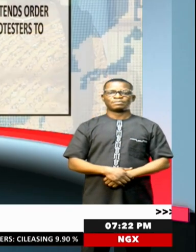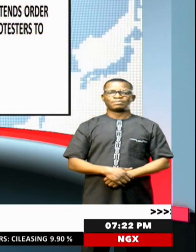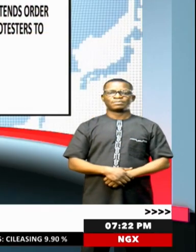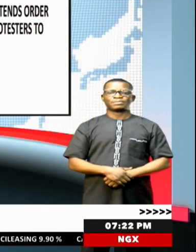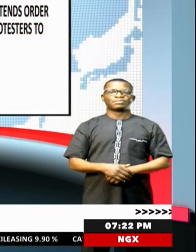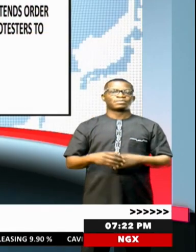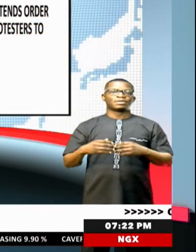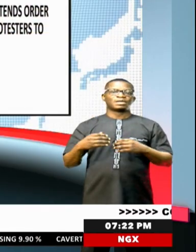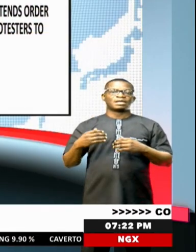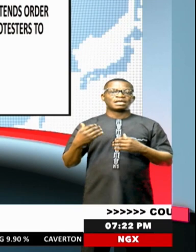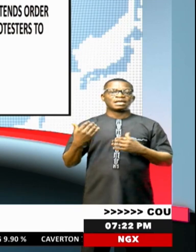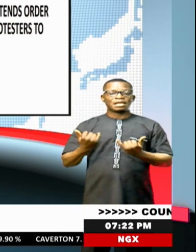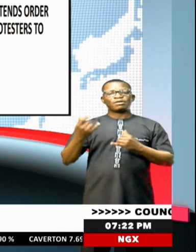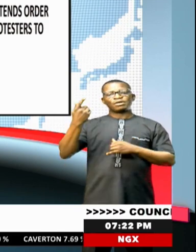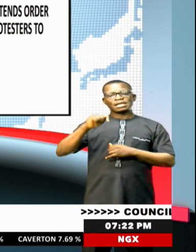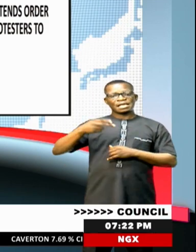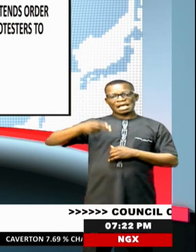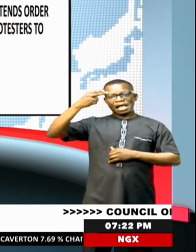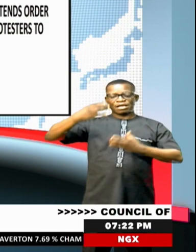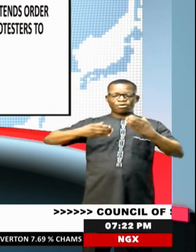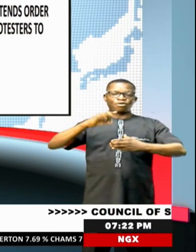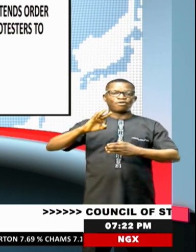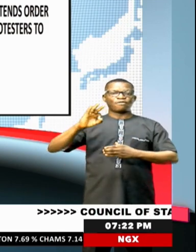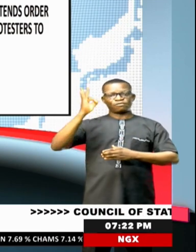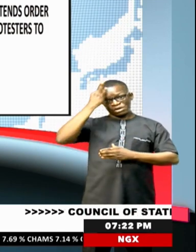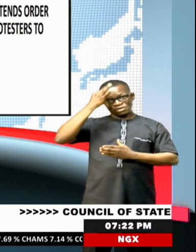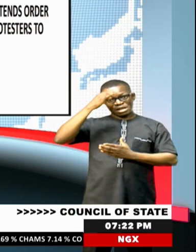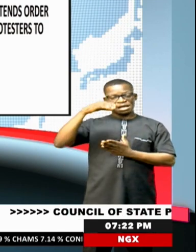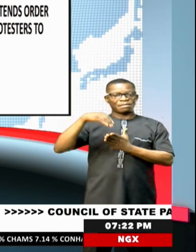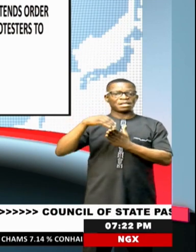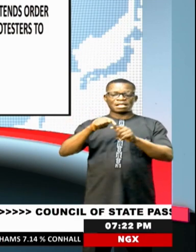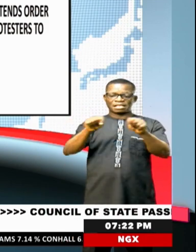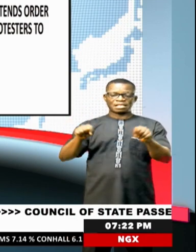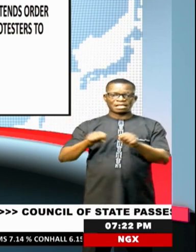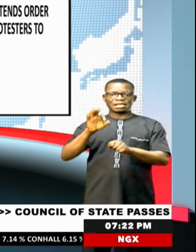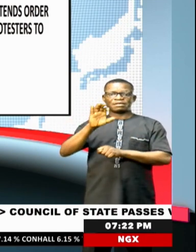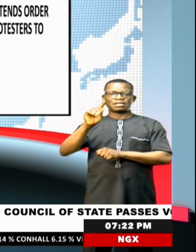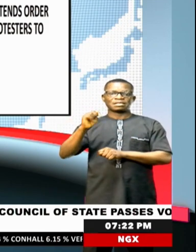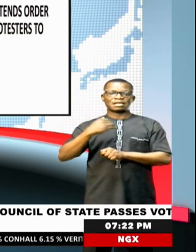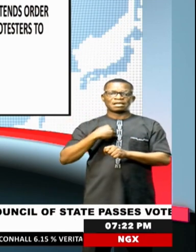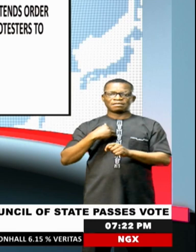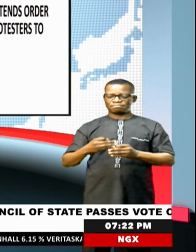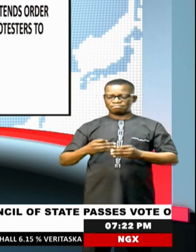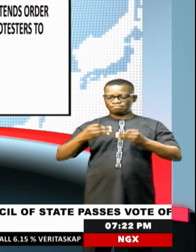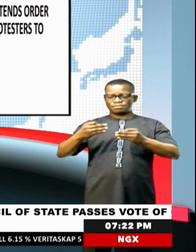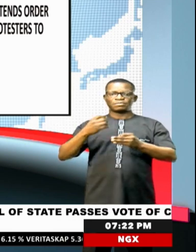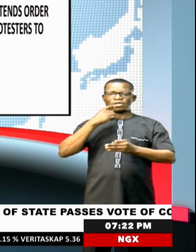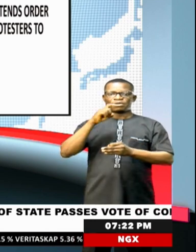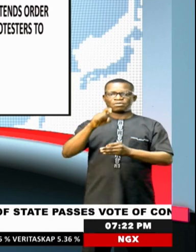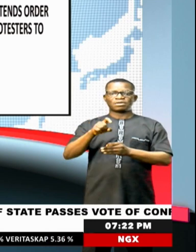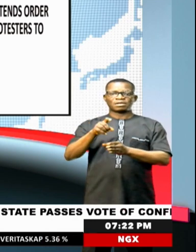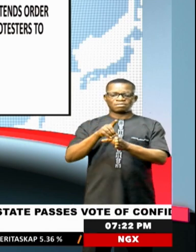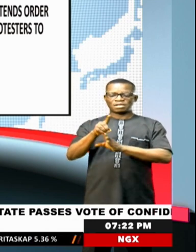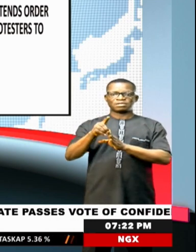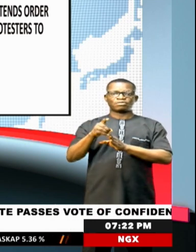Now, the High Court of the Federal Capital Territory has extended the order restricting participants in the nationwide